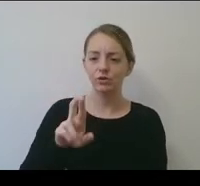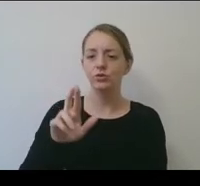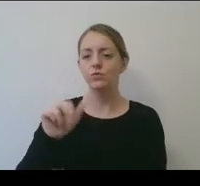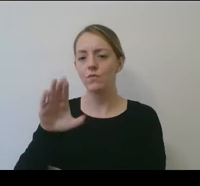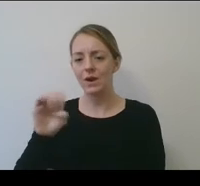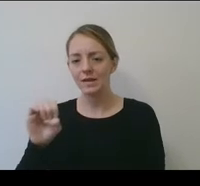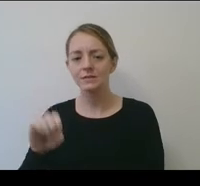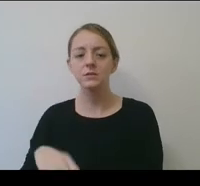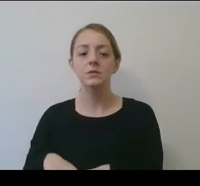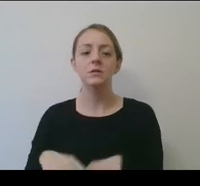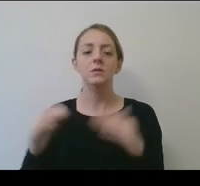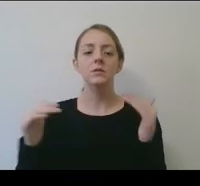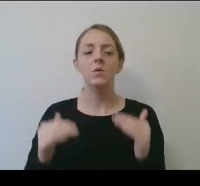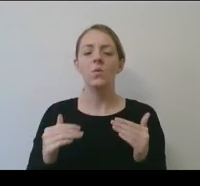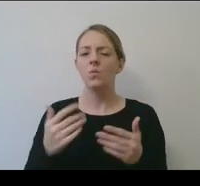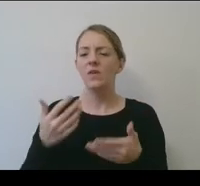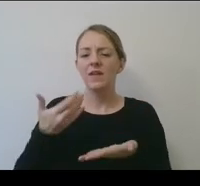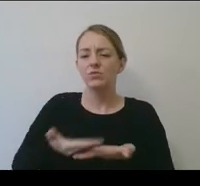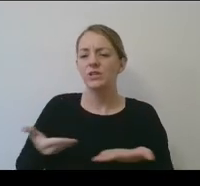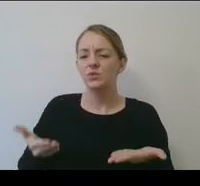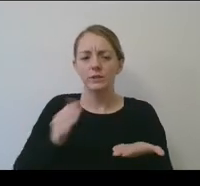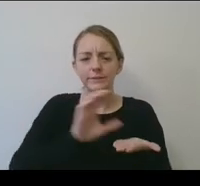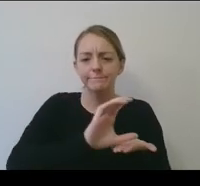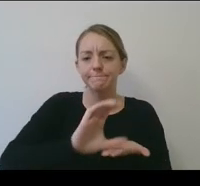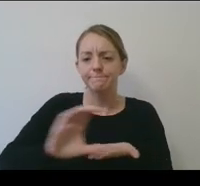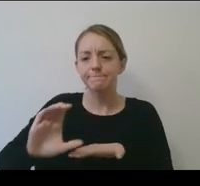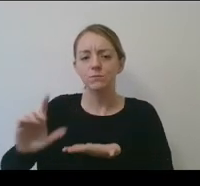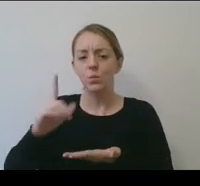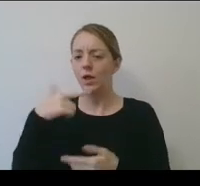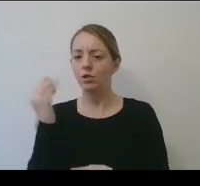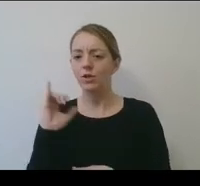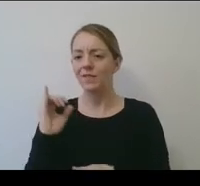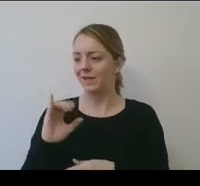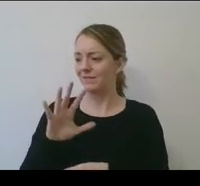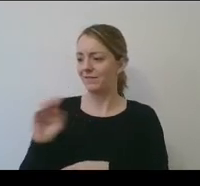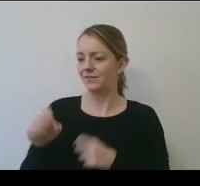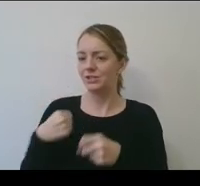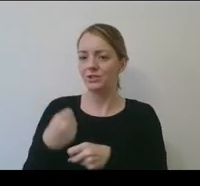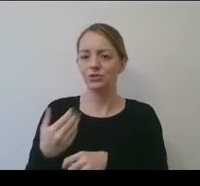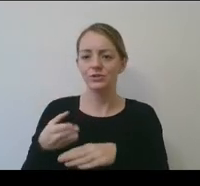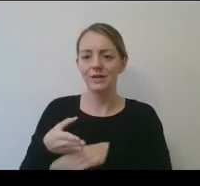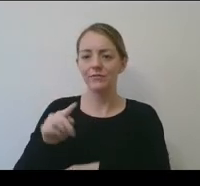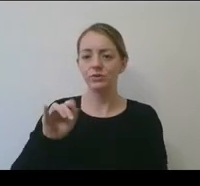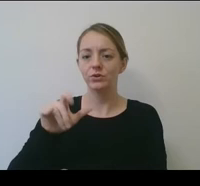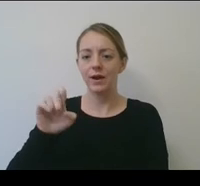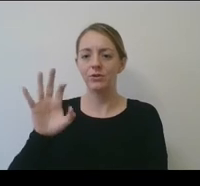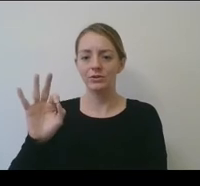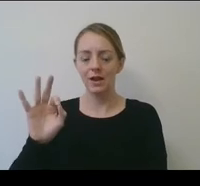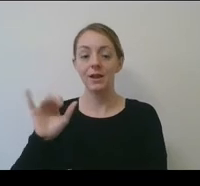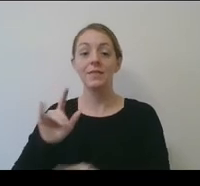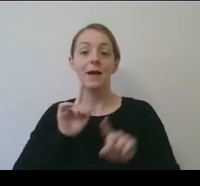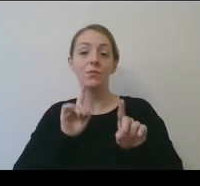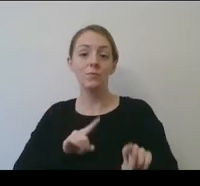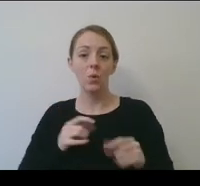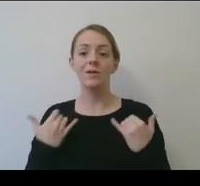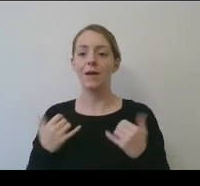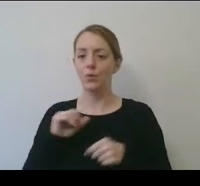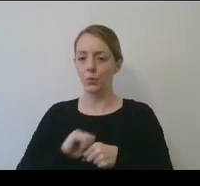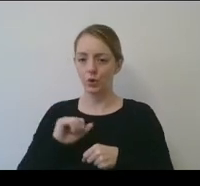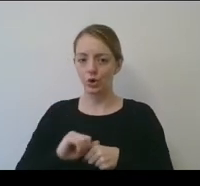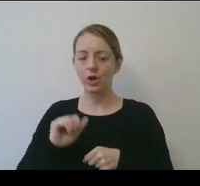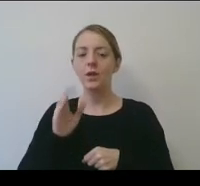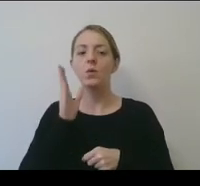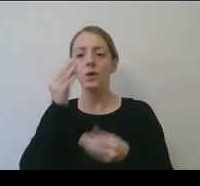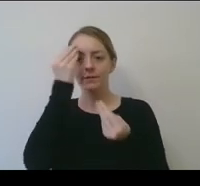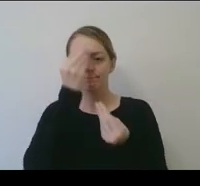resources look like 50 years after Title IX? That report is being worked on now and will be released this spring. It will be on our landing